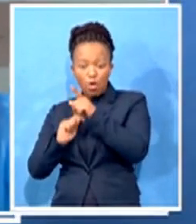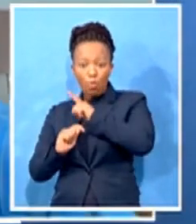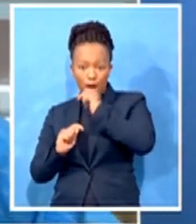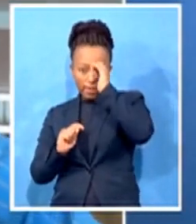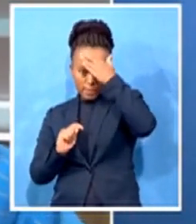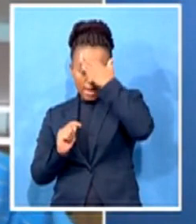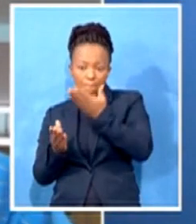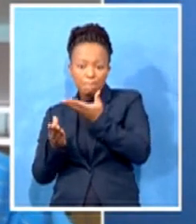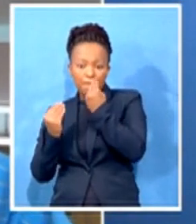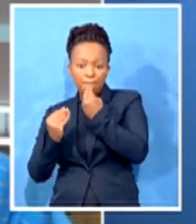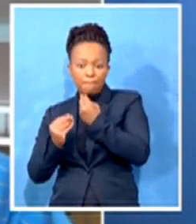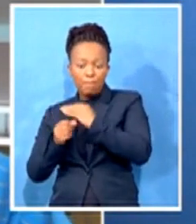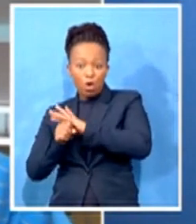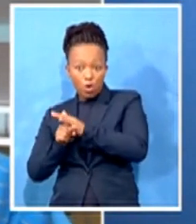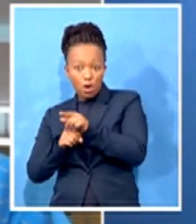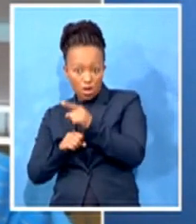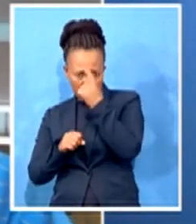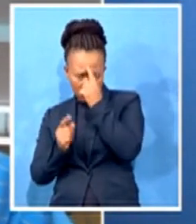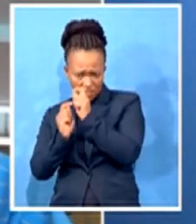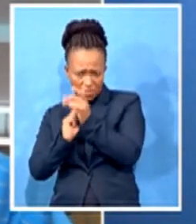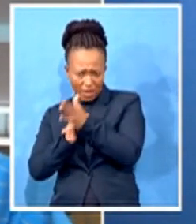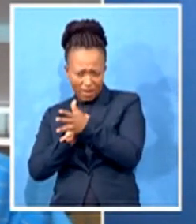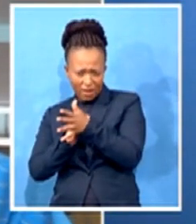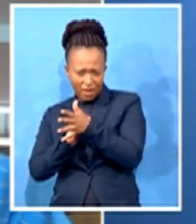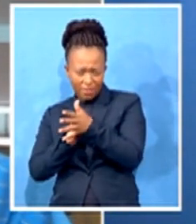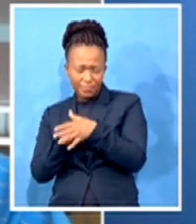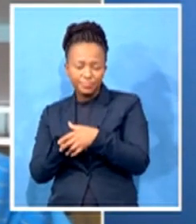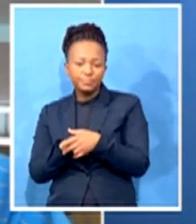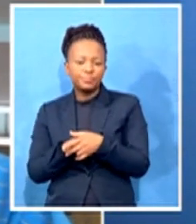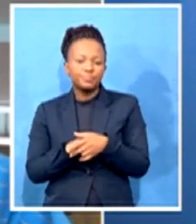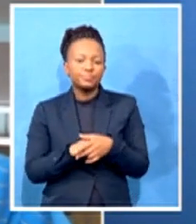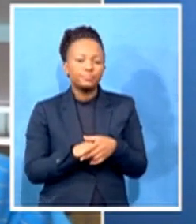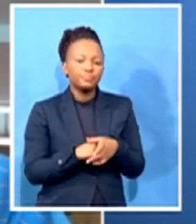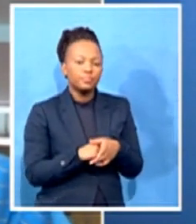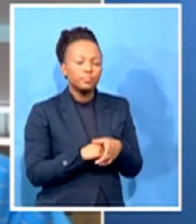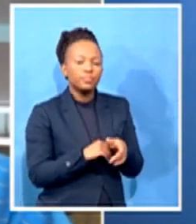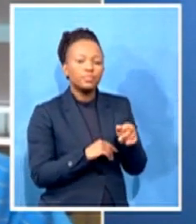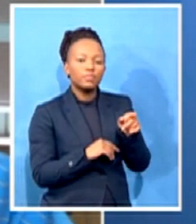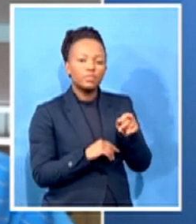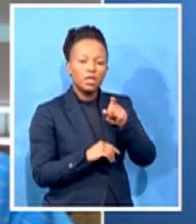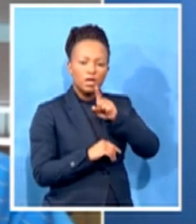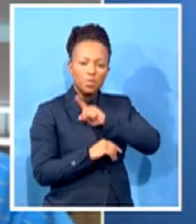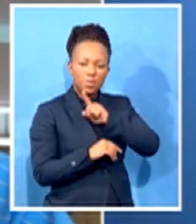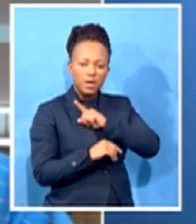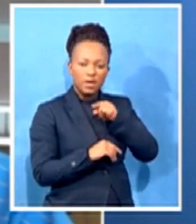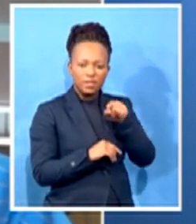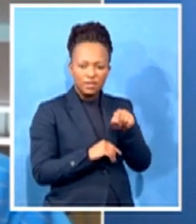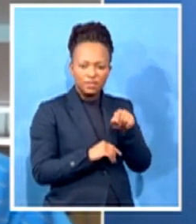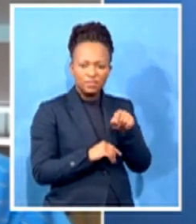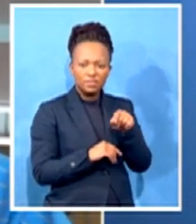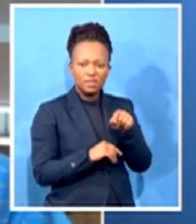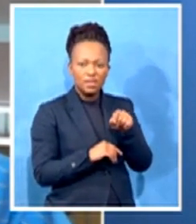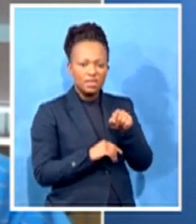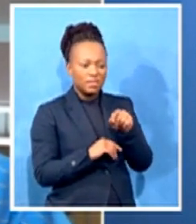in the states is a partisanship that is so polarized and those in the